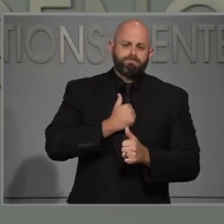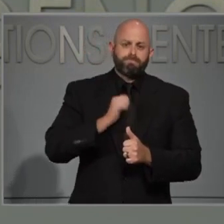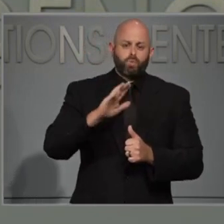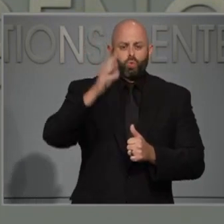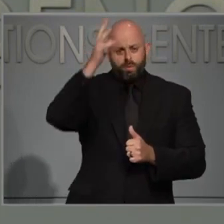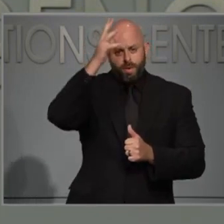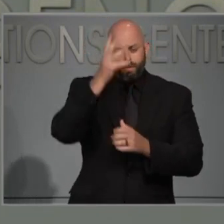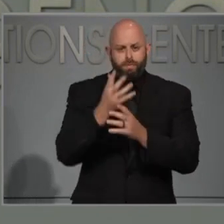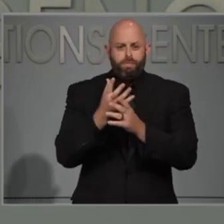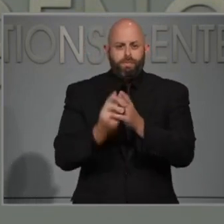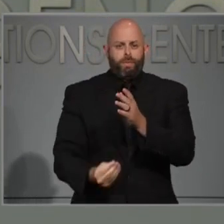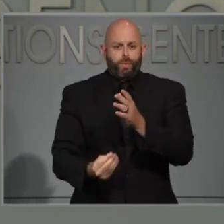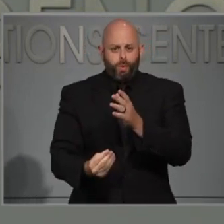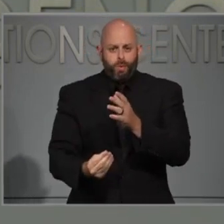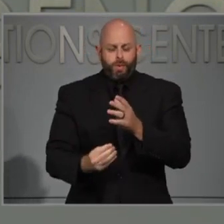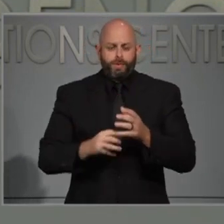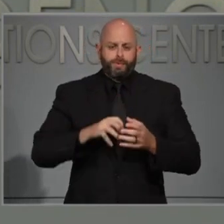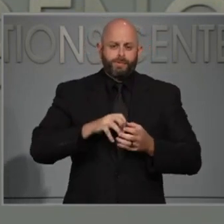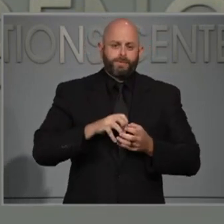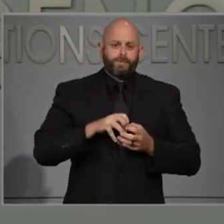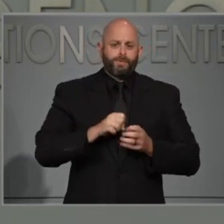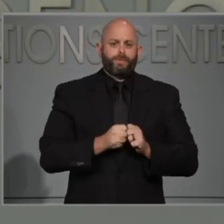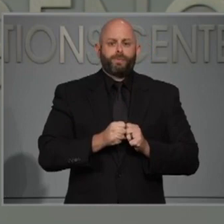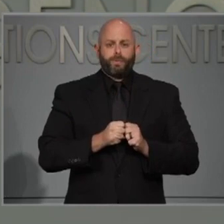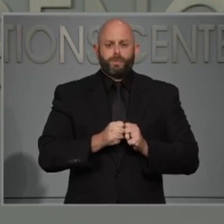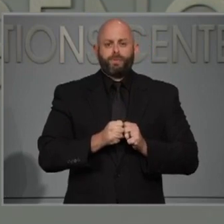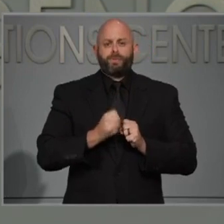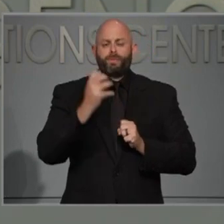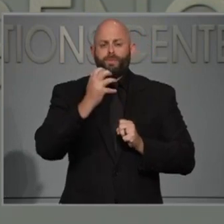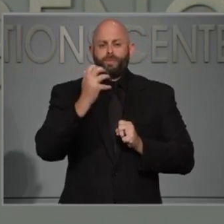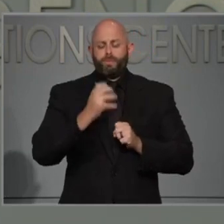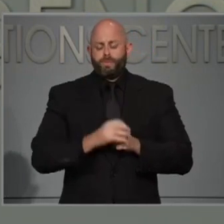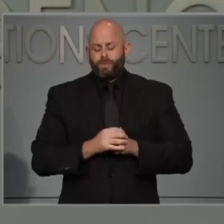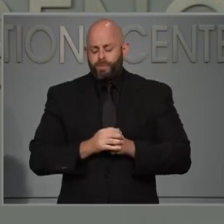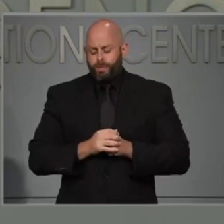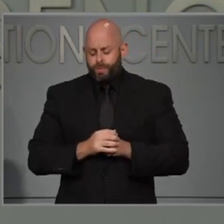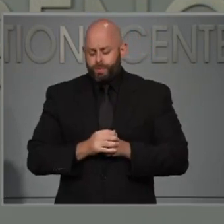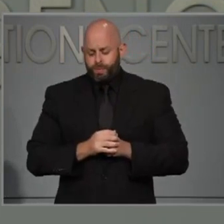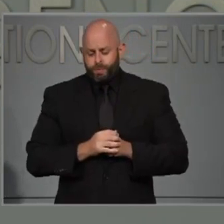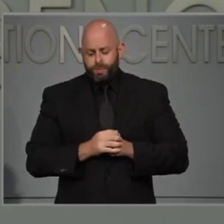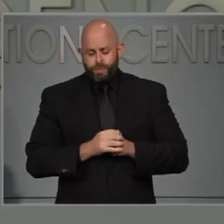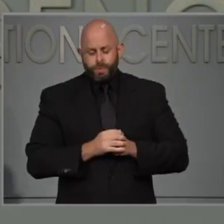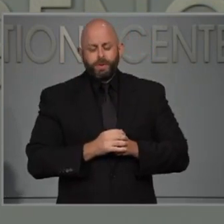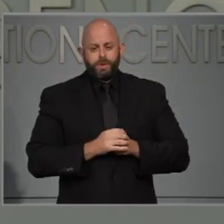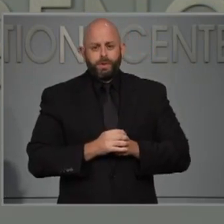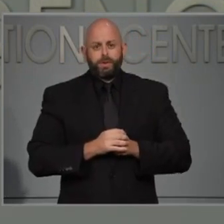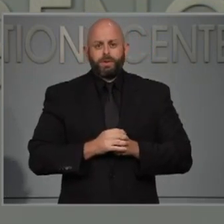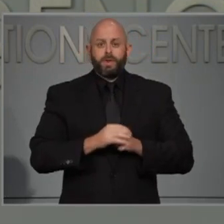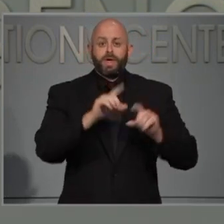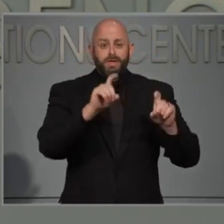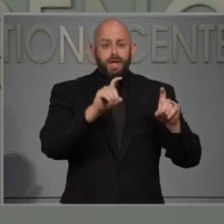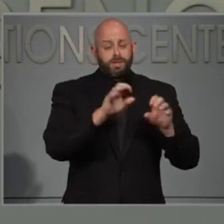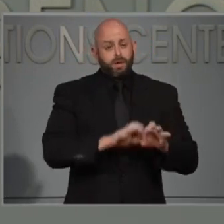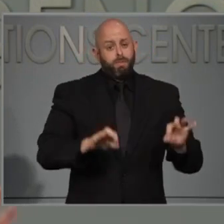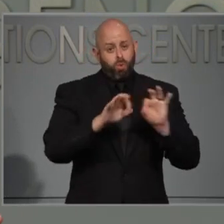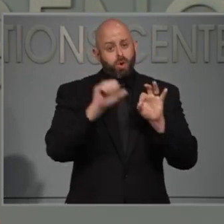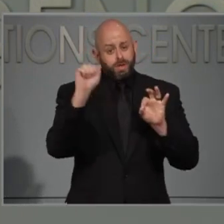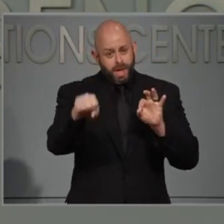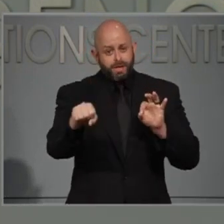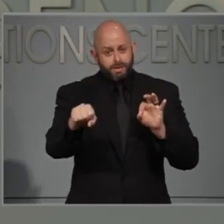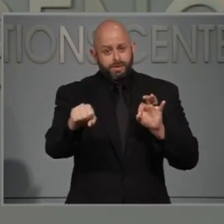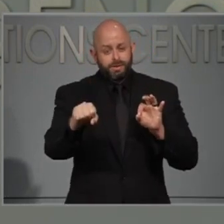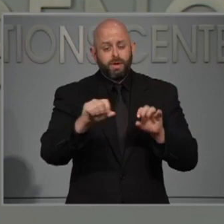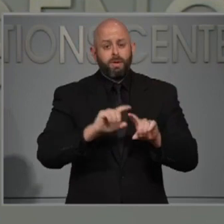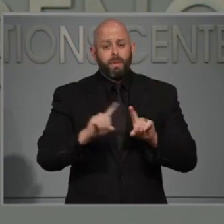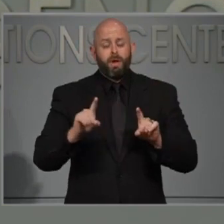share that there's more. I think testing is important, and I want to make sure I answer your question, but I also want to